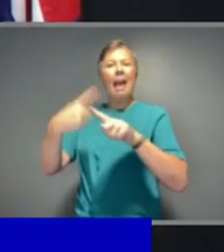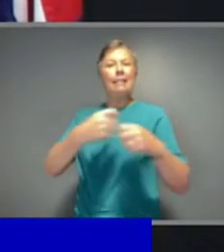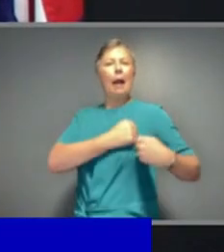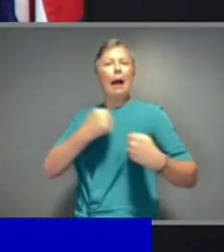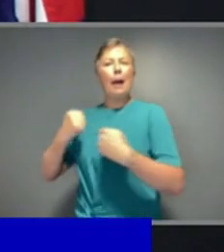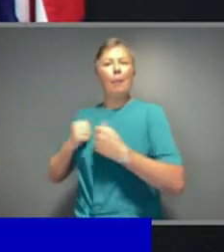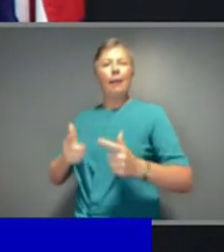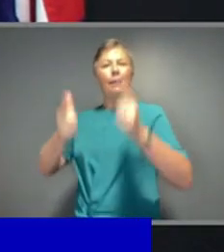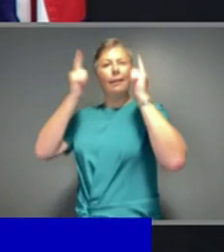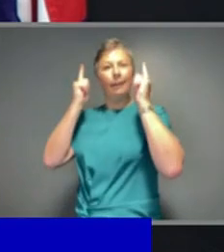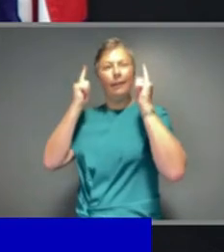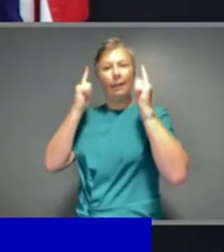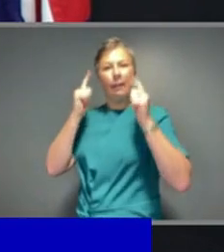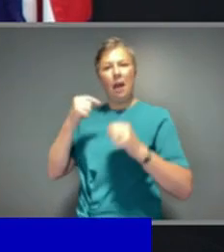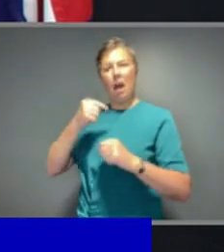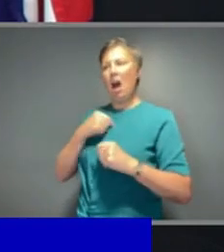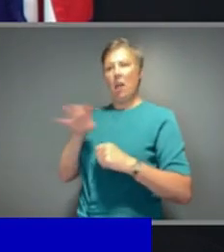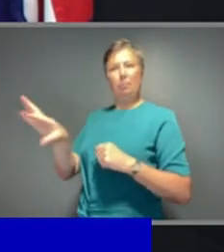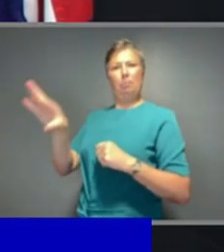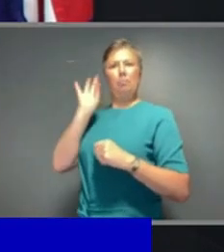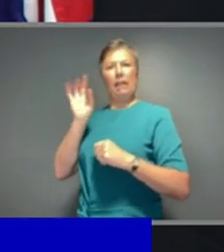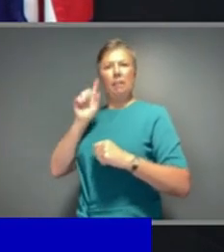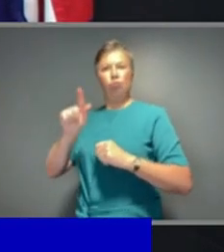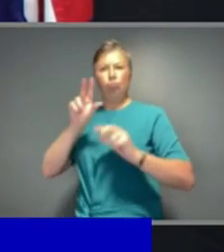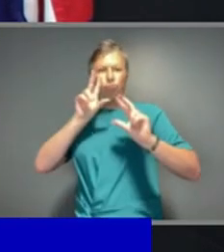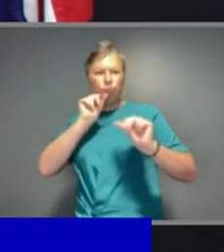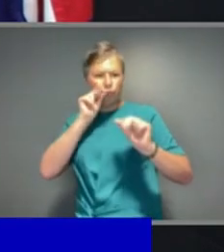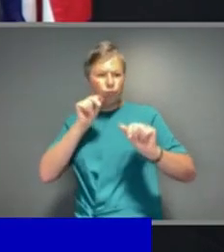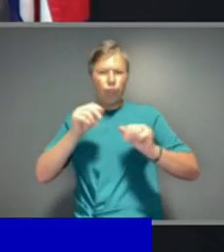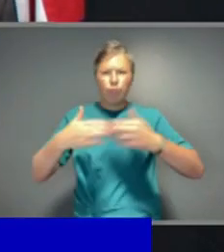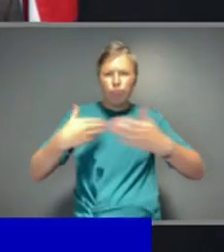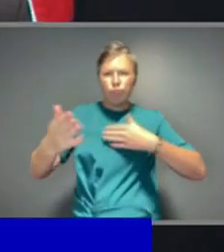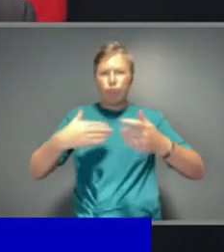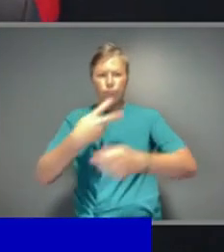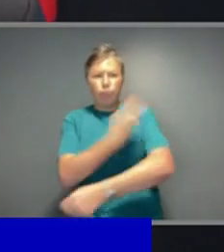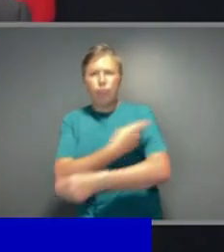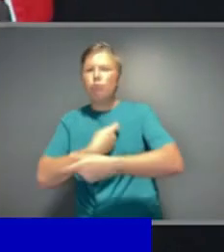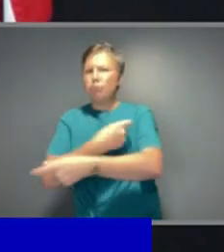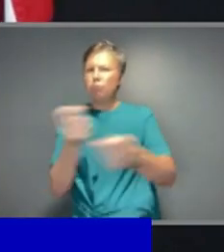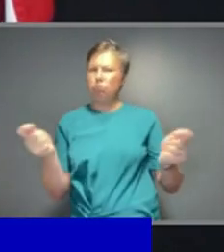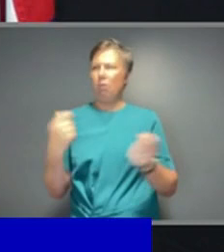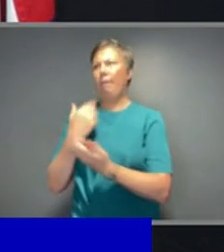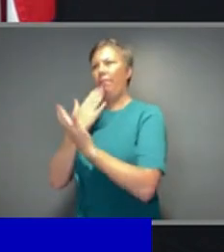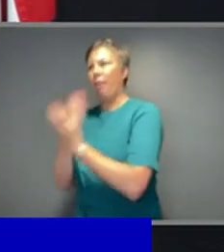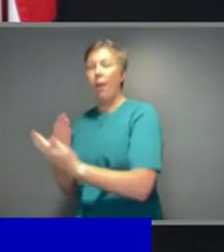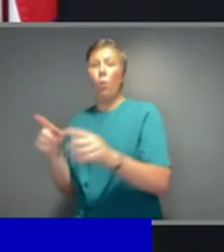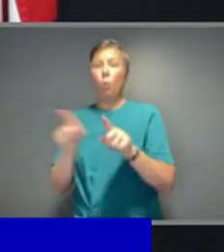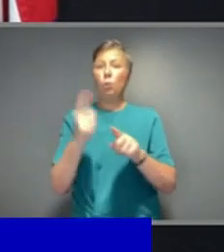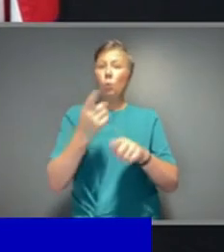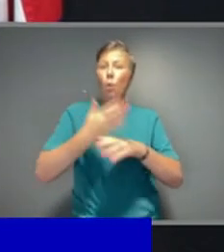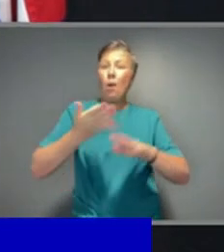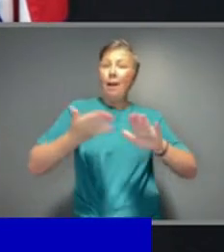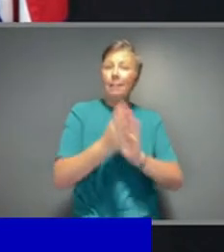task to head up the whole of government effort. I want to thank all those working in the health department and around the country, the